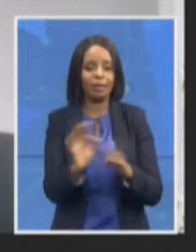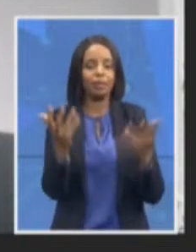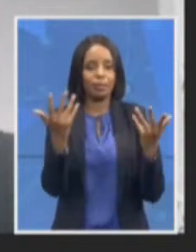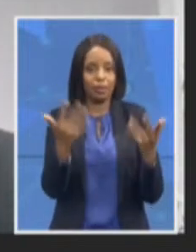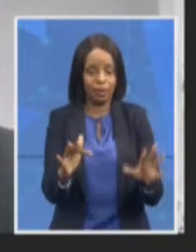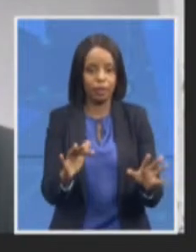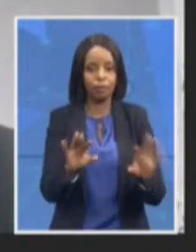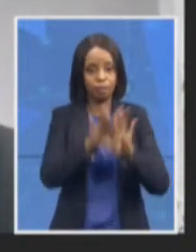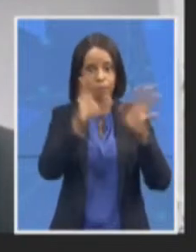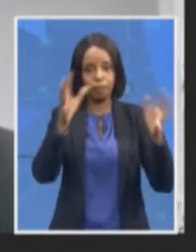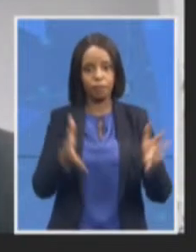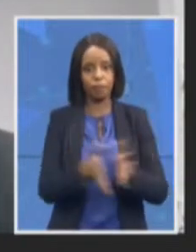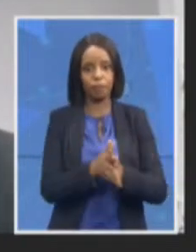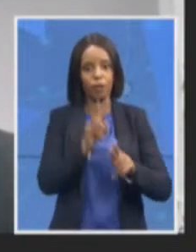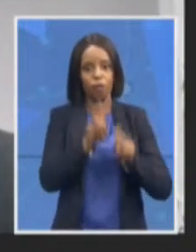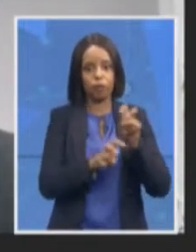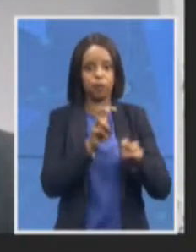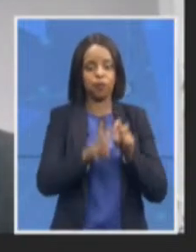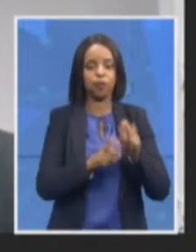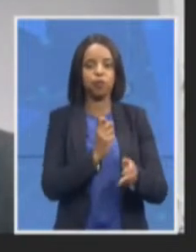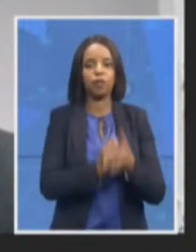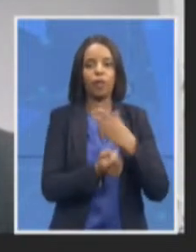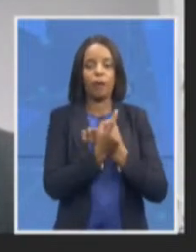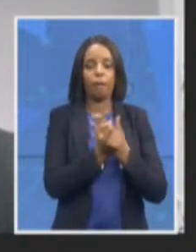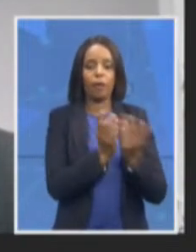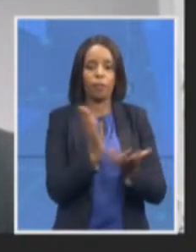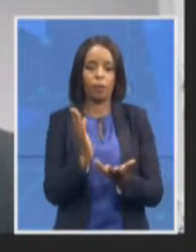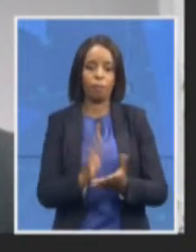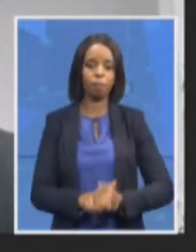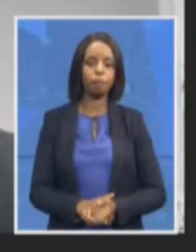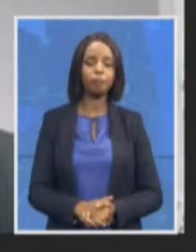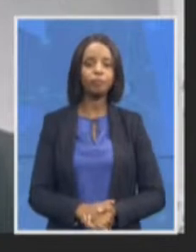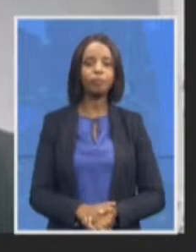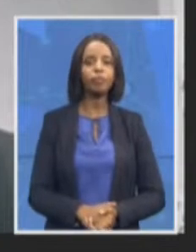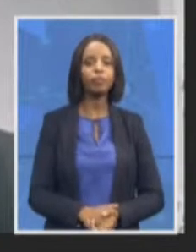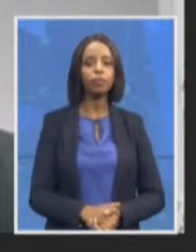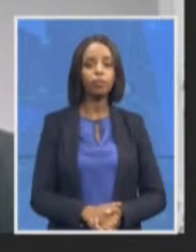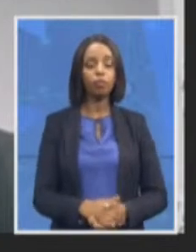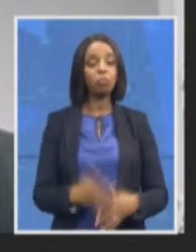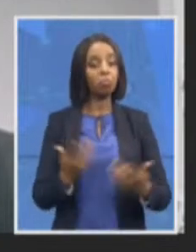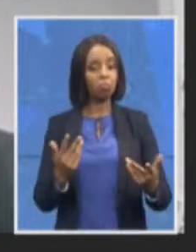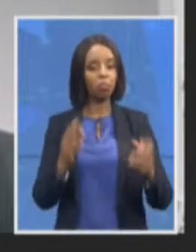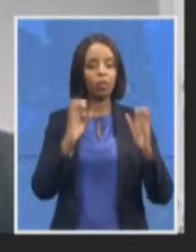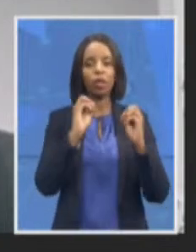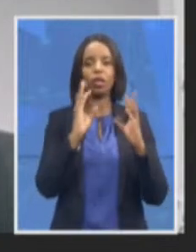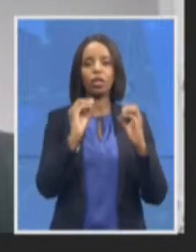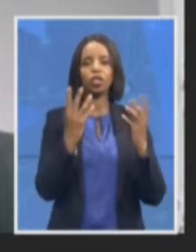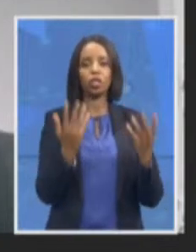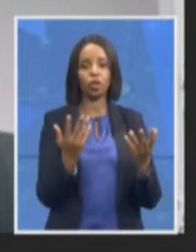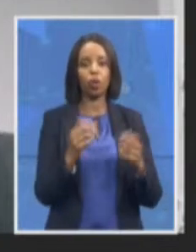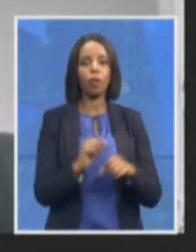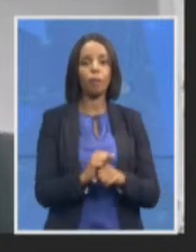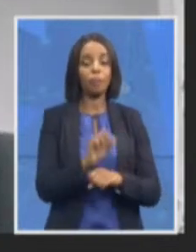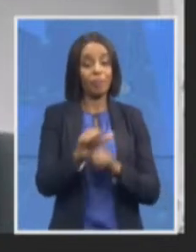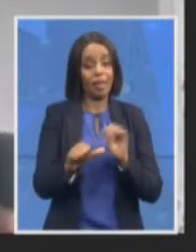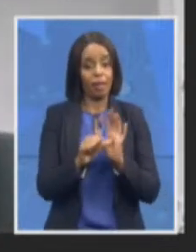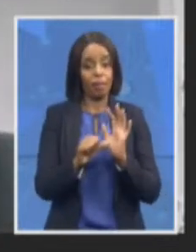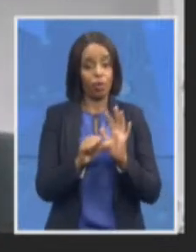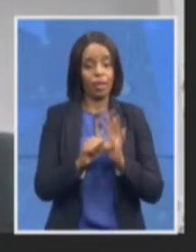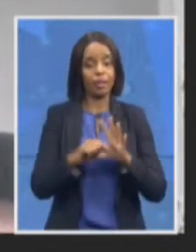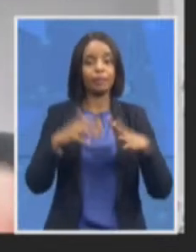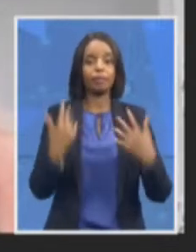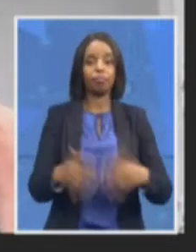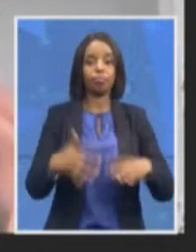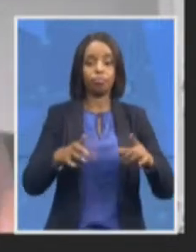events that unfolded in July and so it's important for us that you know we have different together with the police we're looking at different